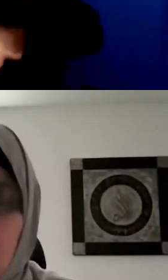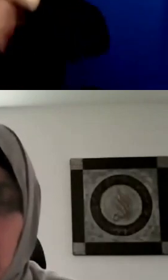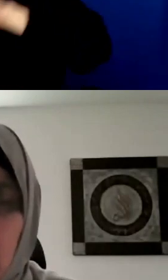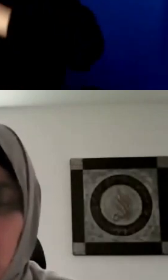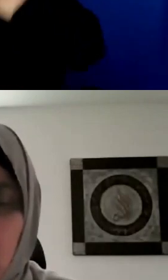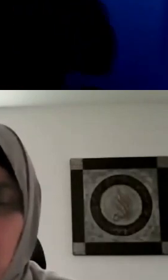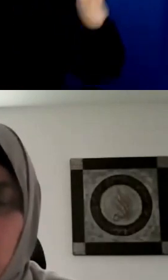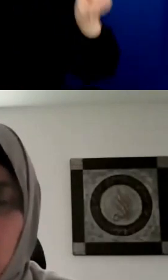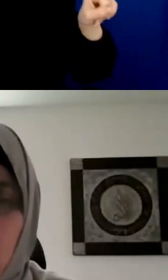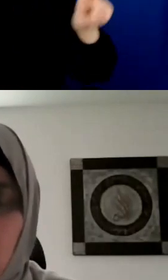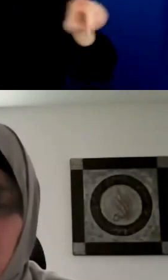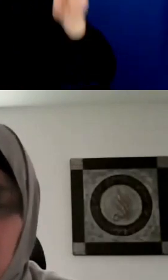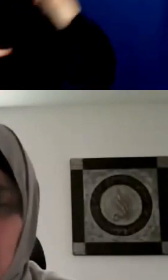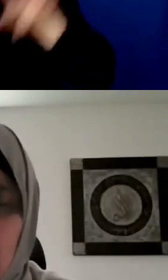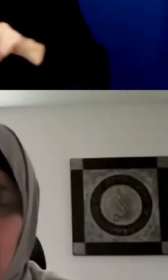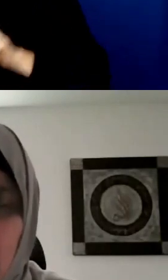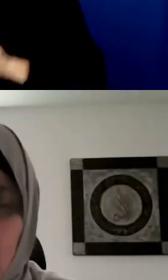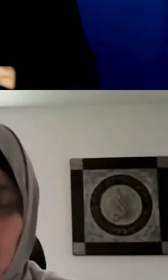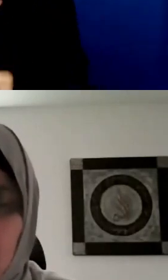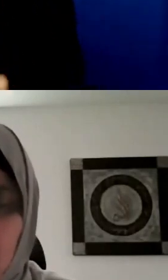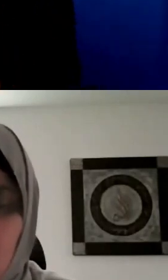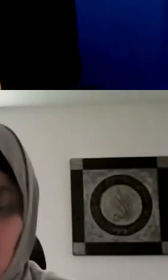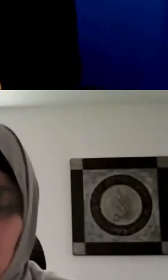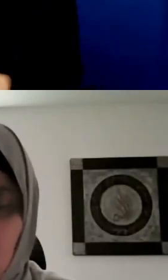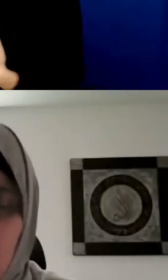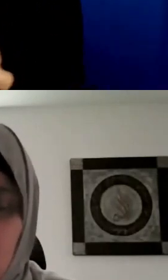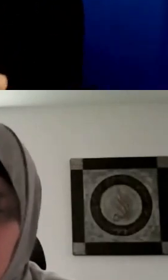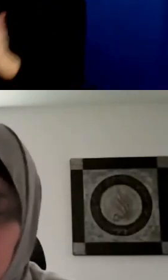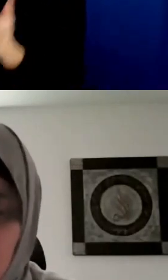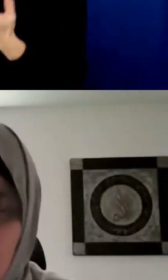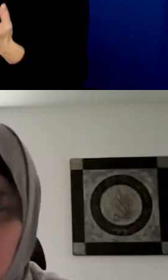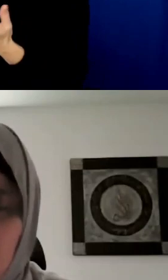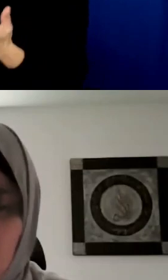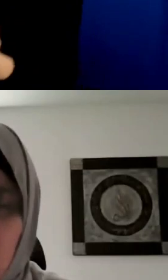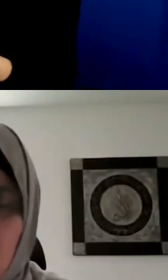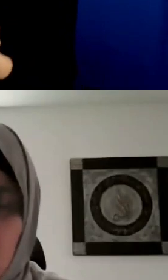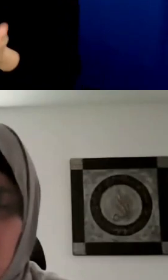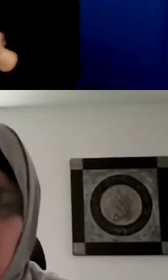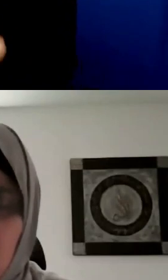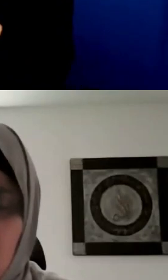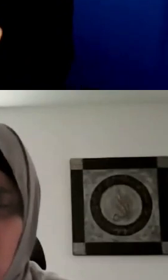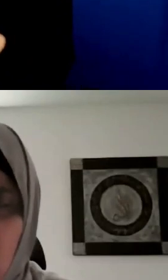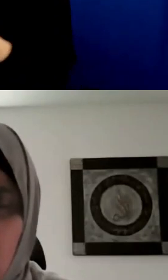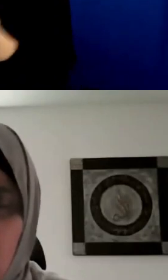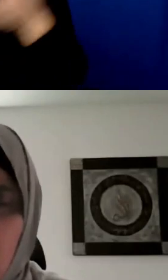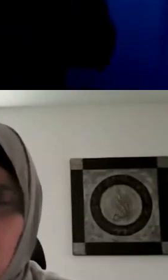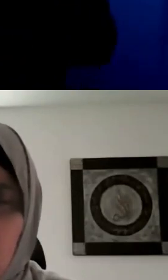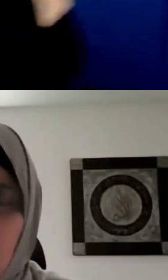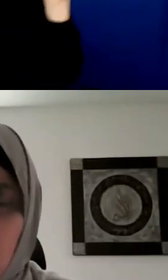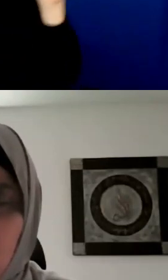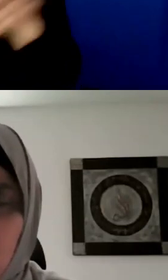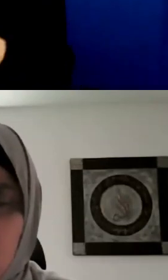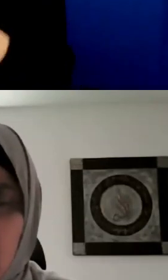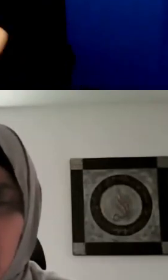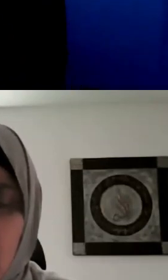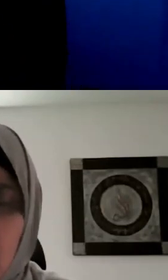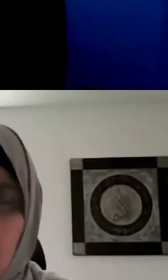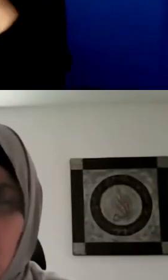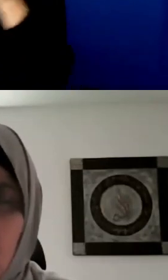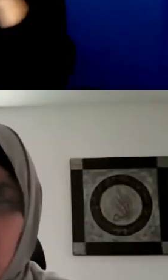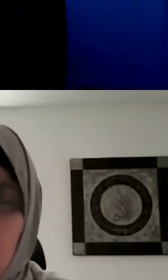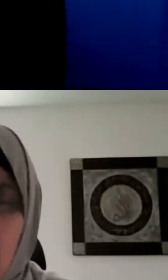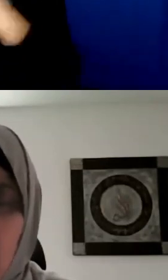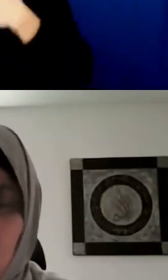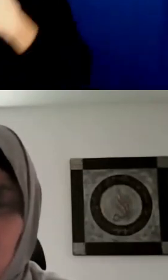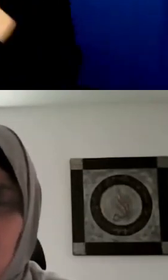Disability without poverty, I am its national director, as Michelle mentioned, and she is the chair. We are a movement that